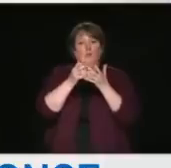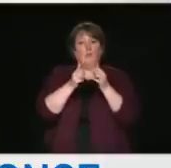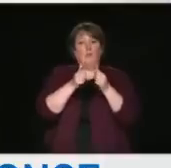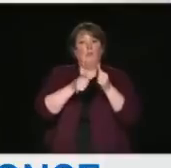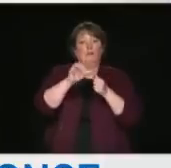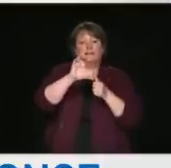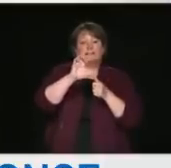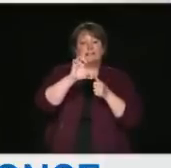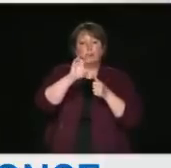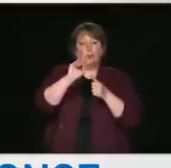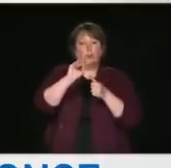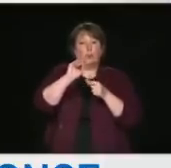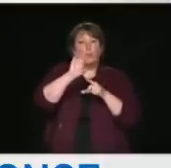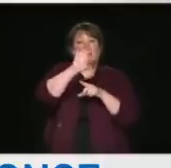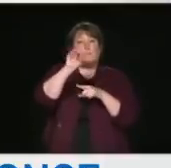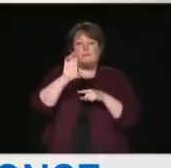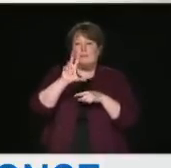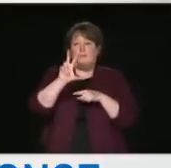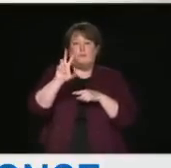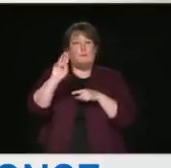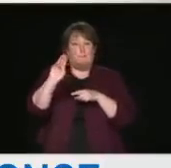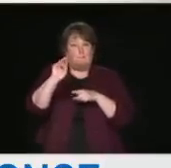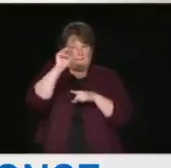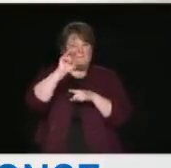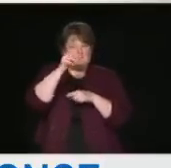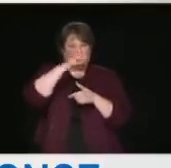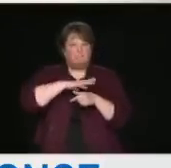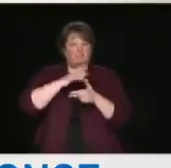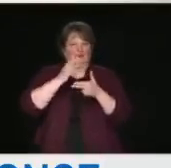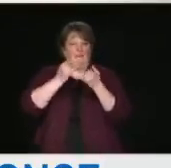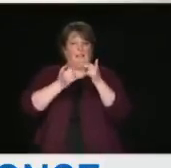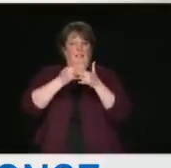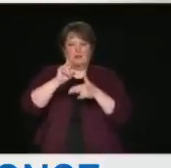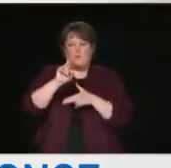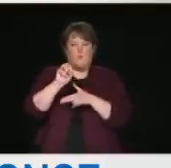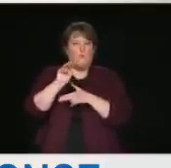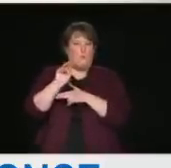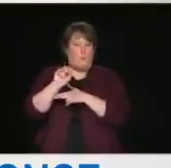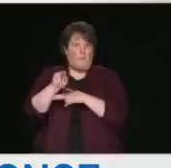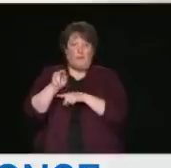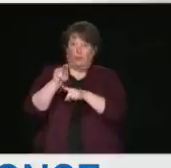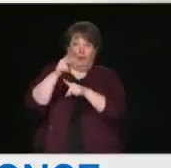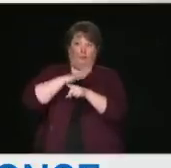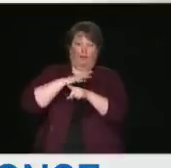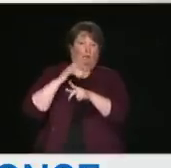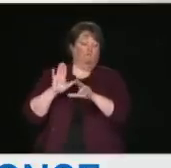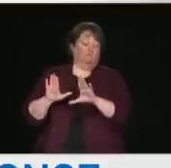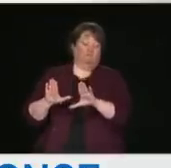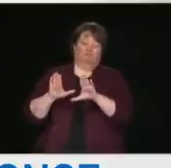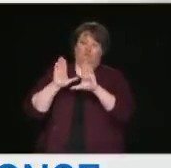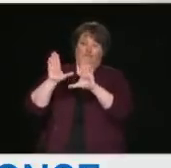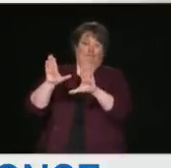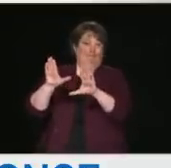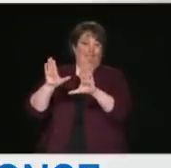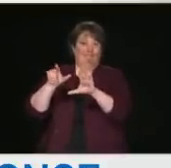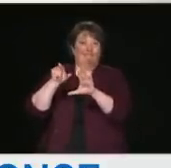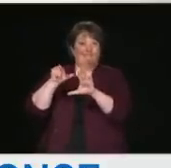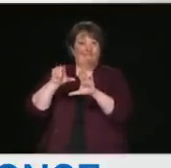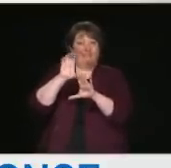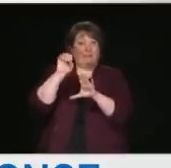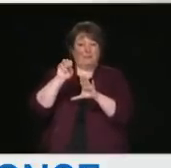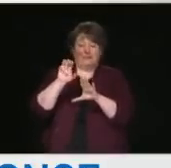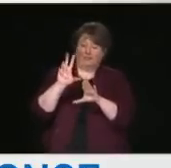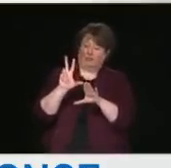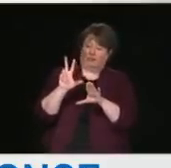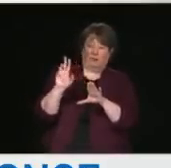who has been doing a great job. The company is taking a very, very responsible